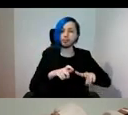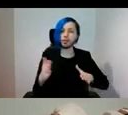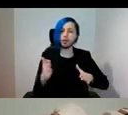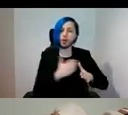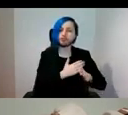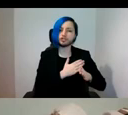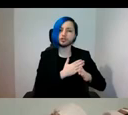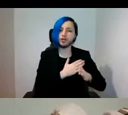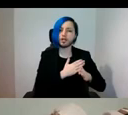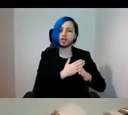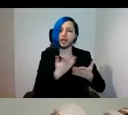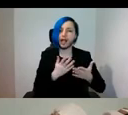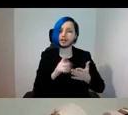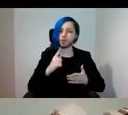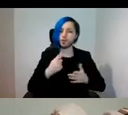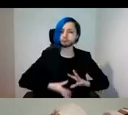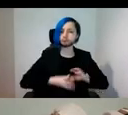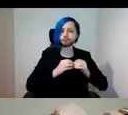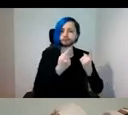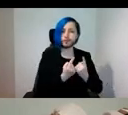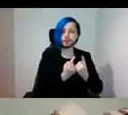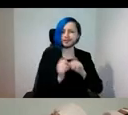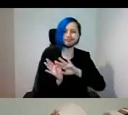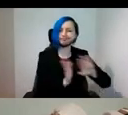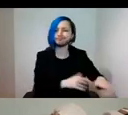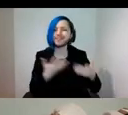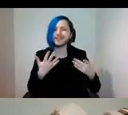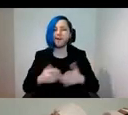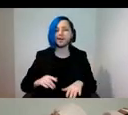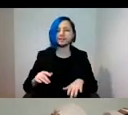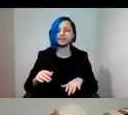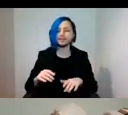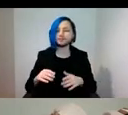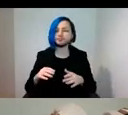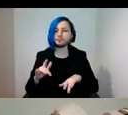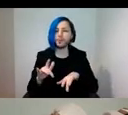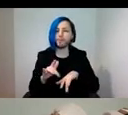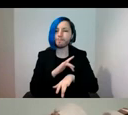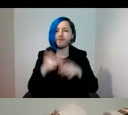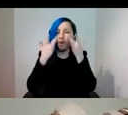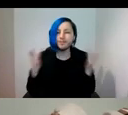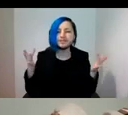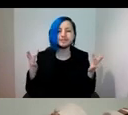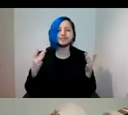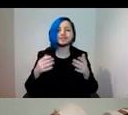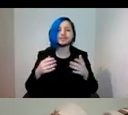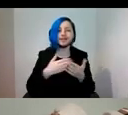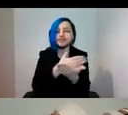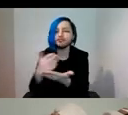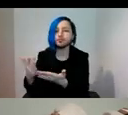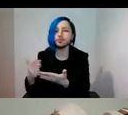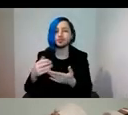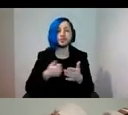authorial objects to art that is performative, distributed, endlessly proliferating and circulating,